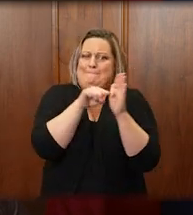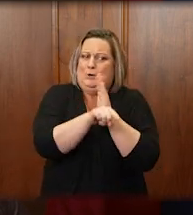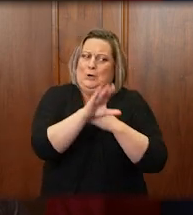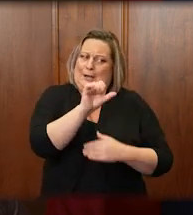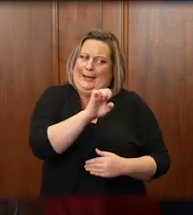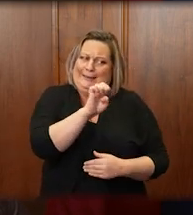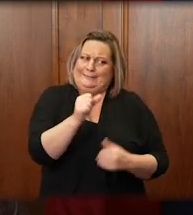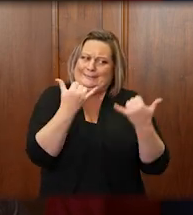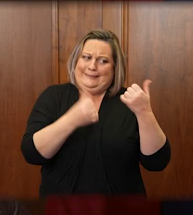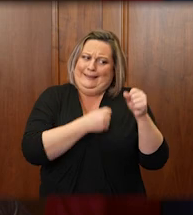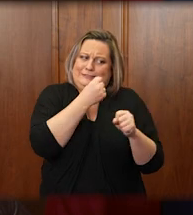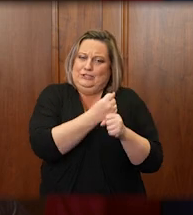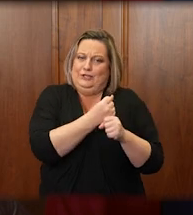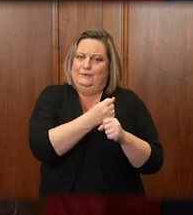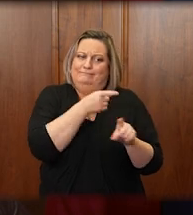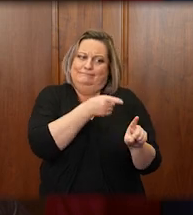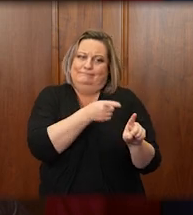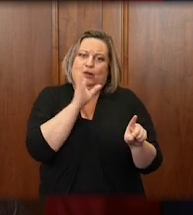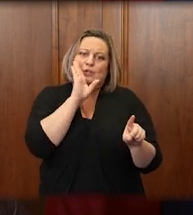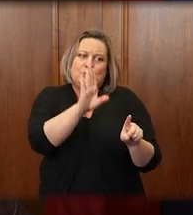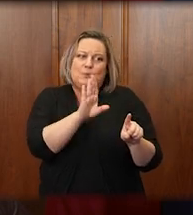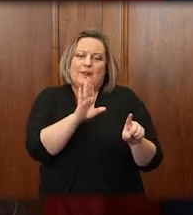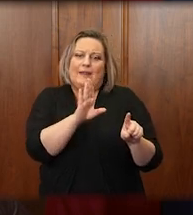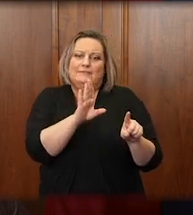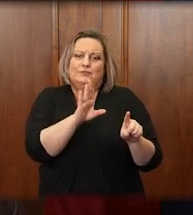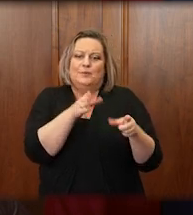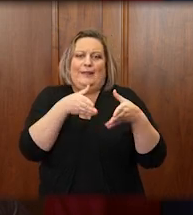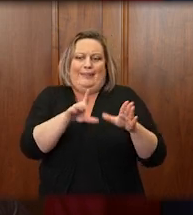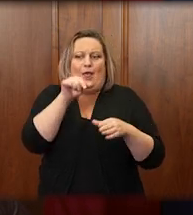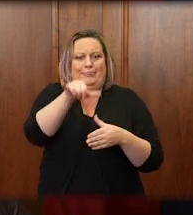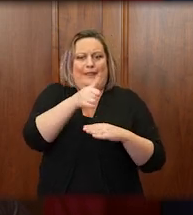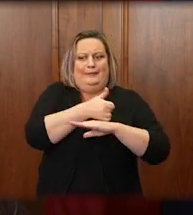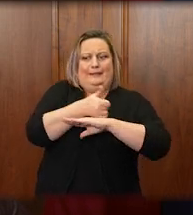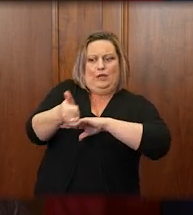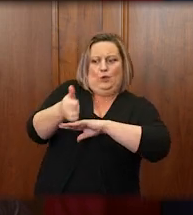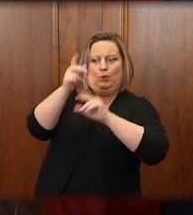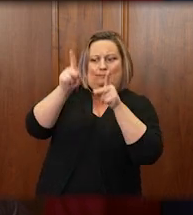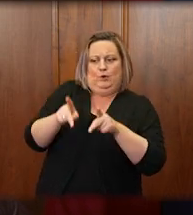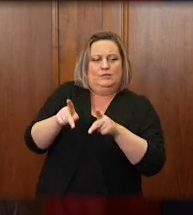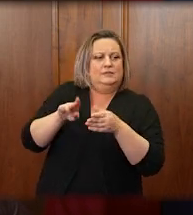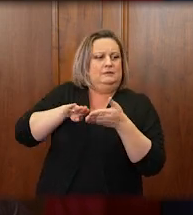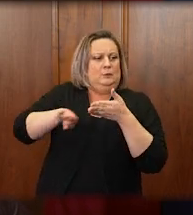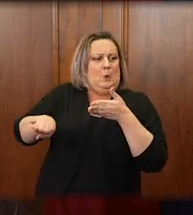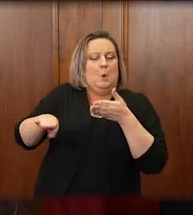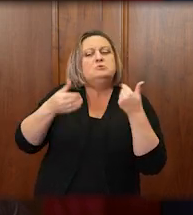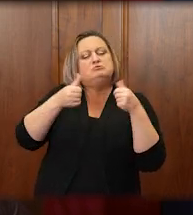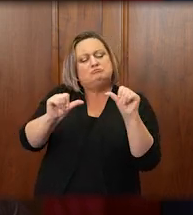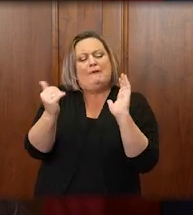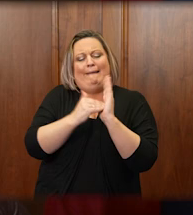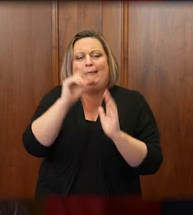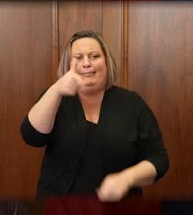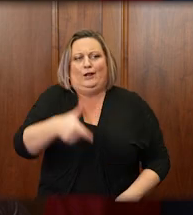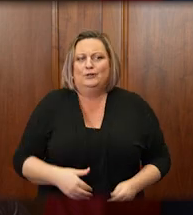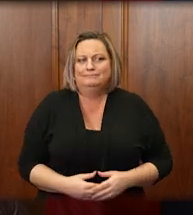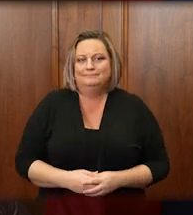county this year. You'll have to let this accused person go for now and try again later.